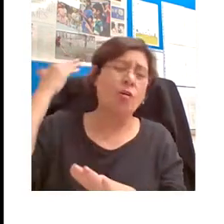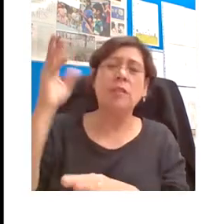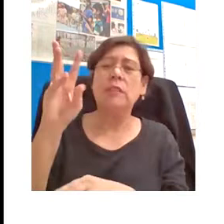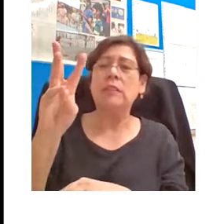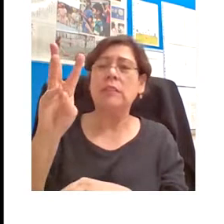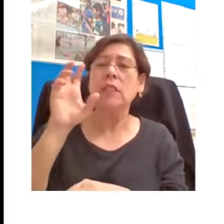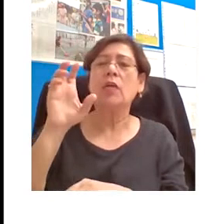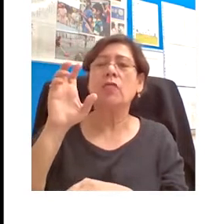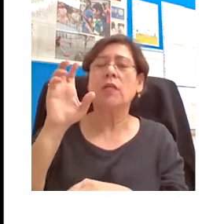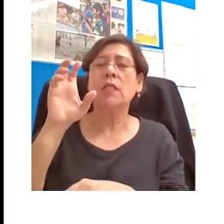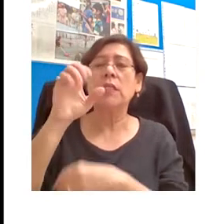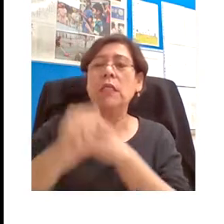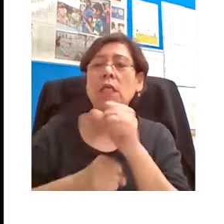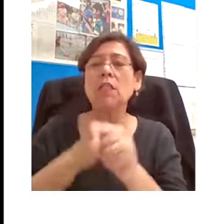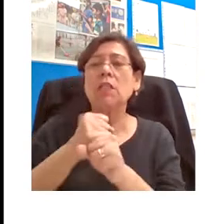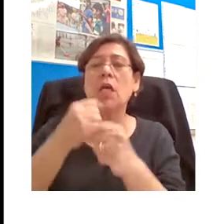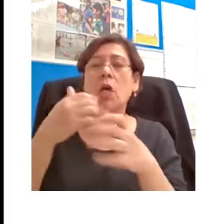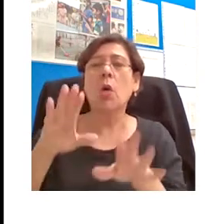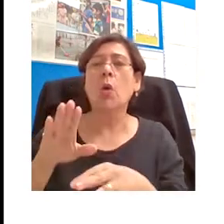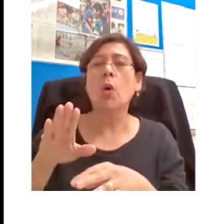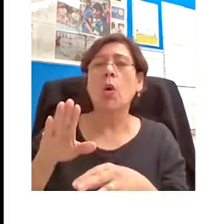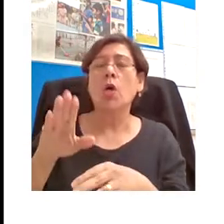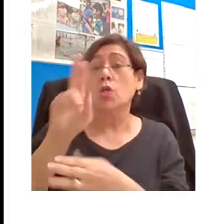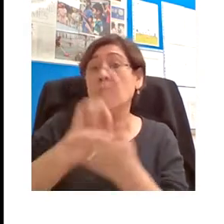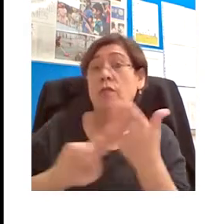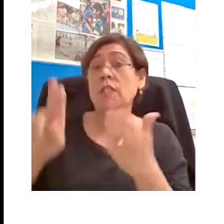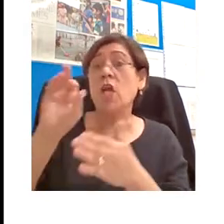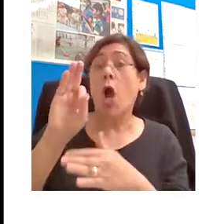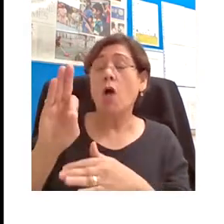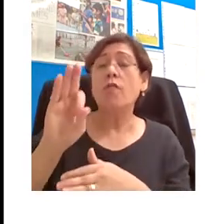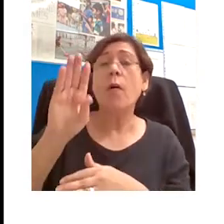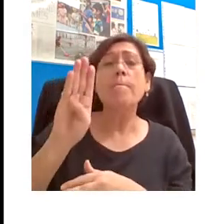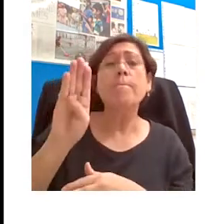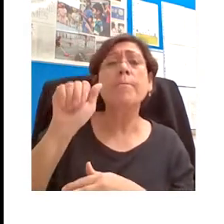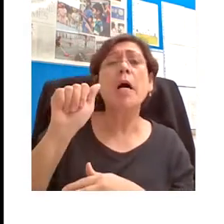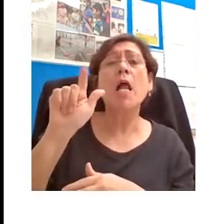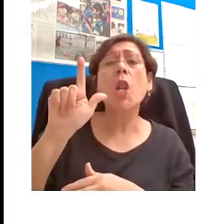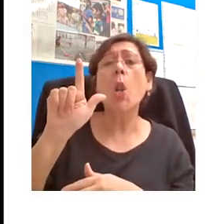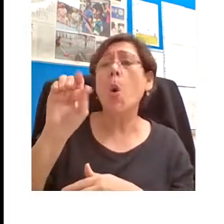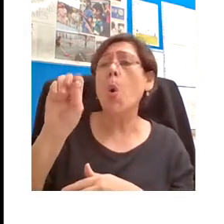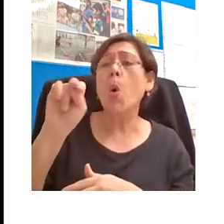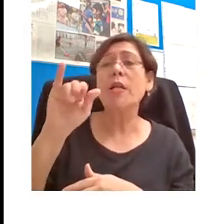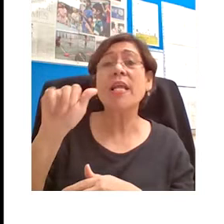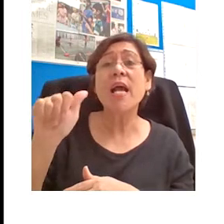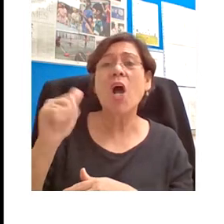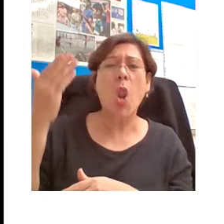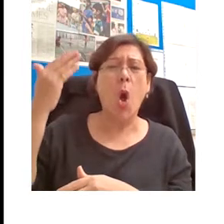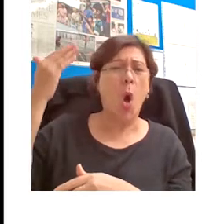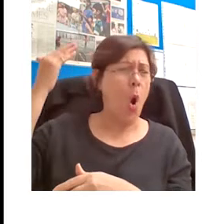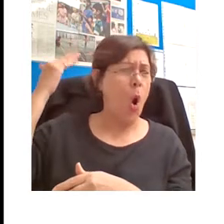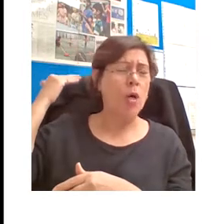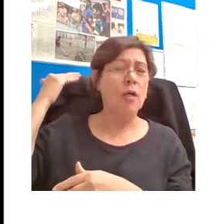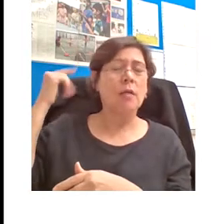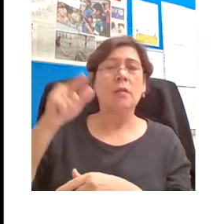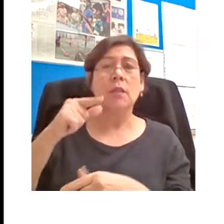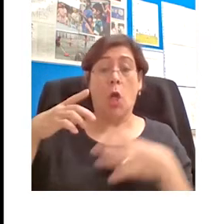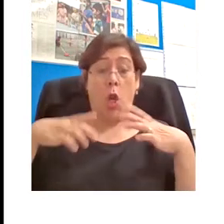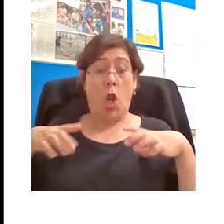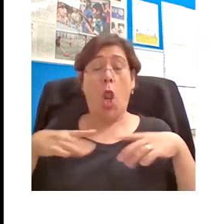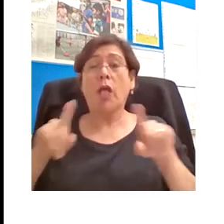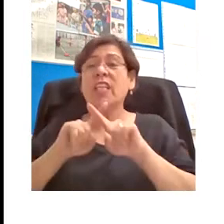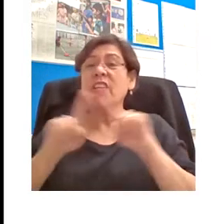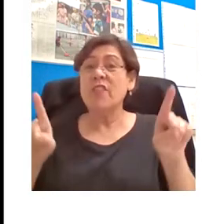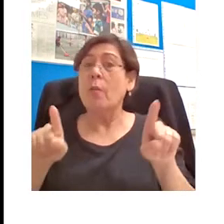university in Europe, the University of Bologna, sometime before 1400. The clothing has changed, but the basic configuration of the